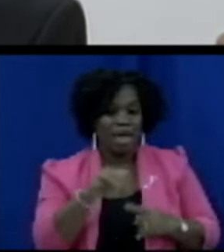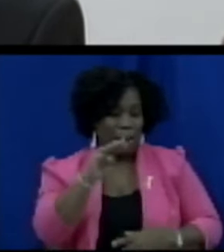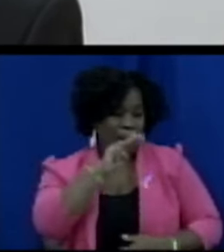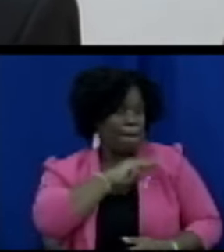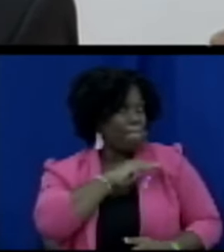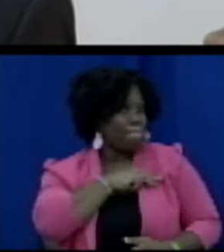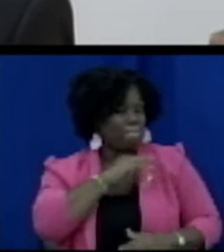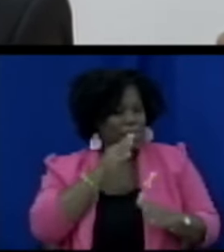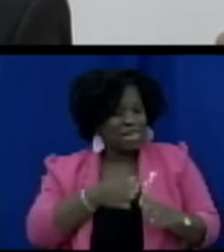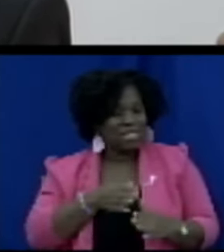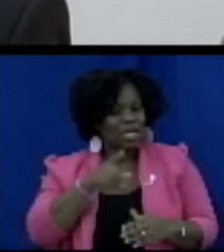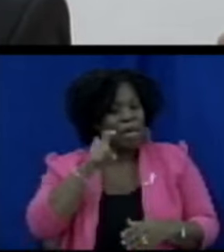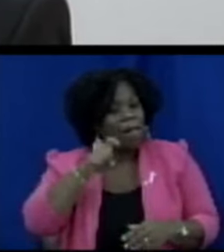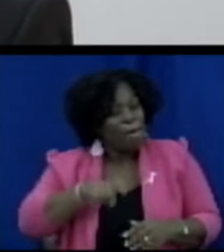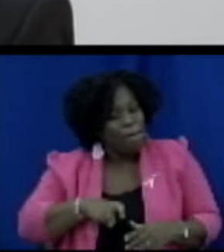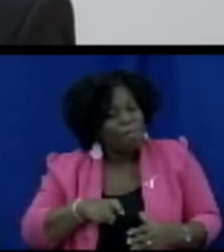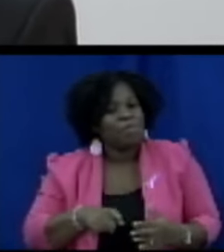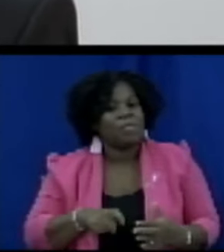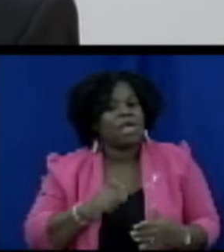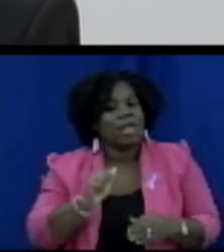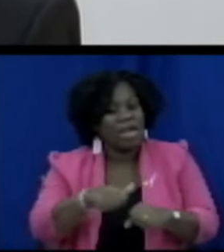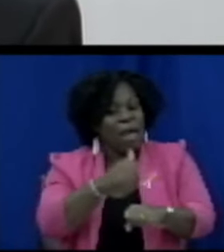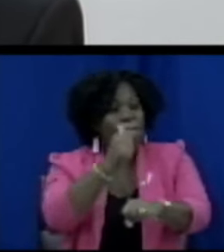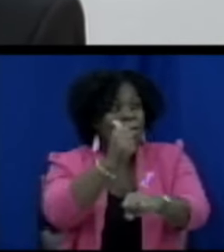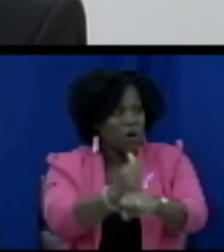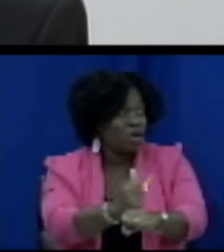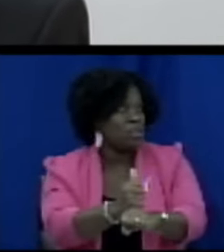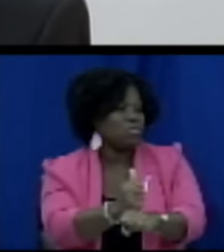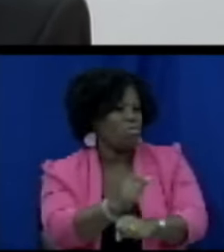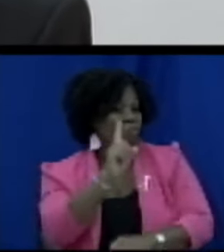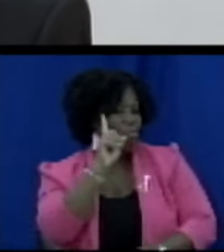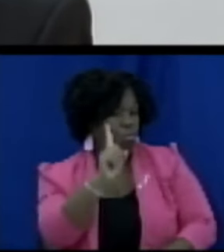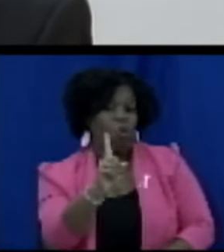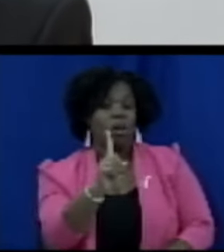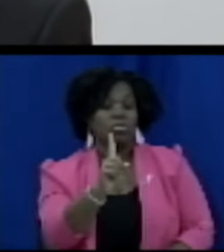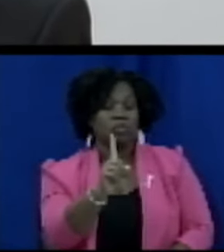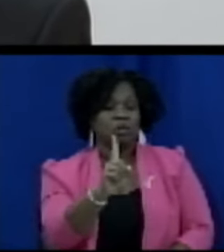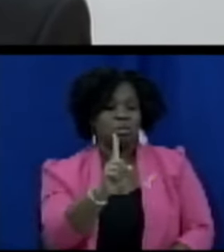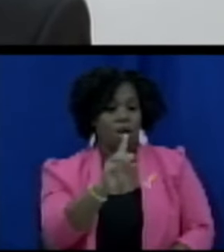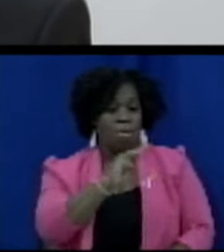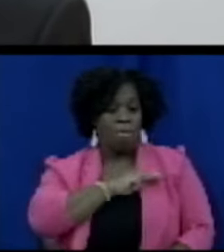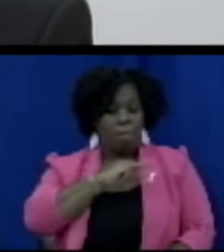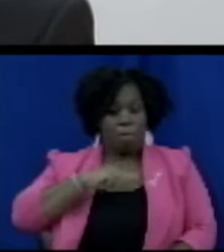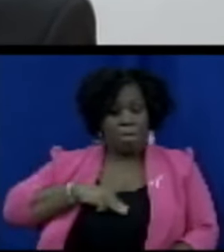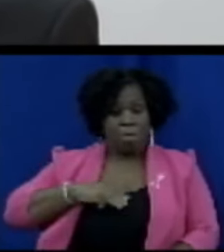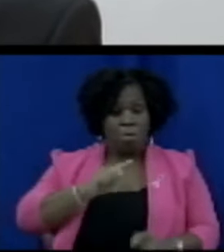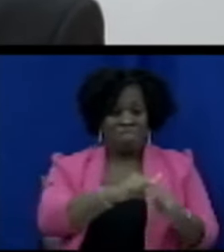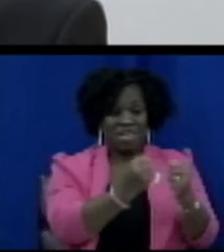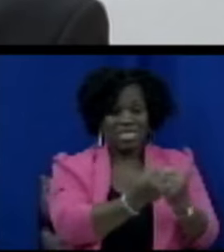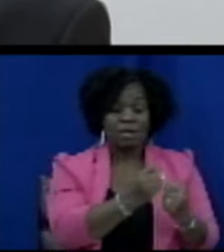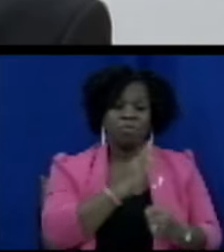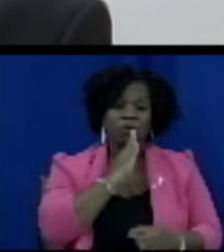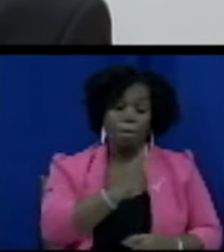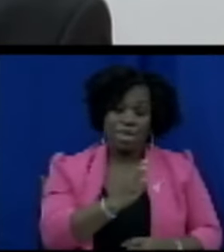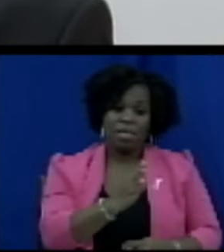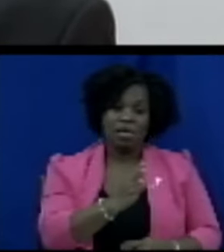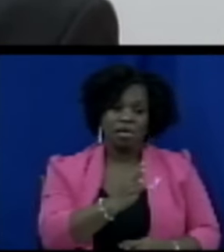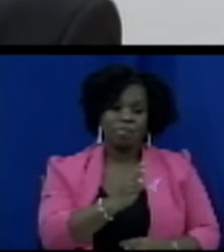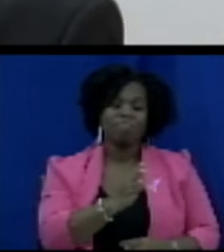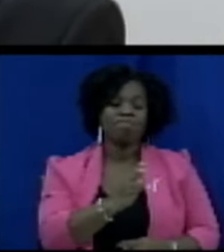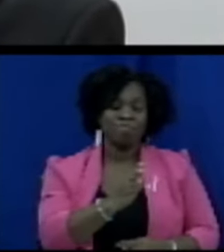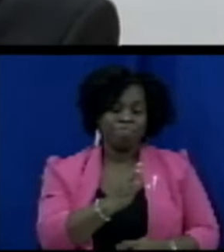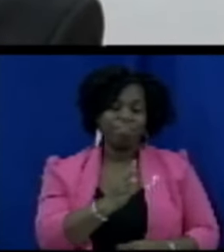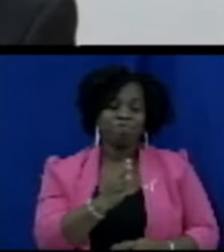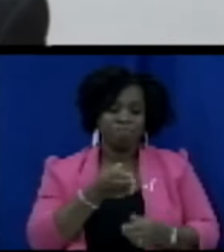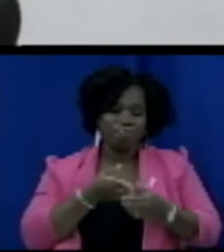appoint one of the members of the board to be the chairperson and another member to be the deputy chairperson